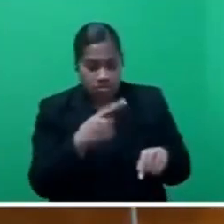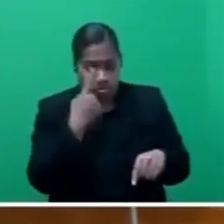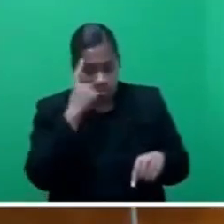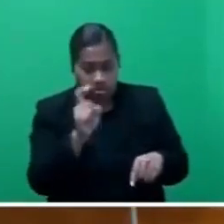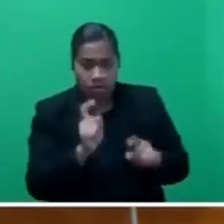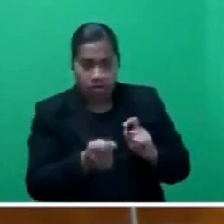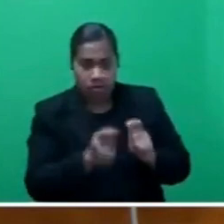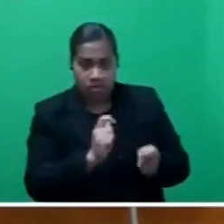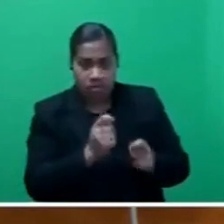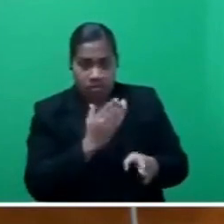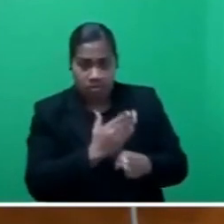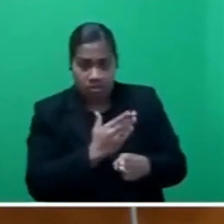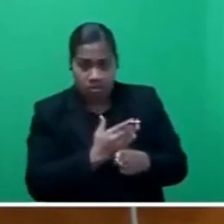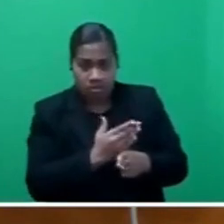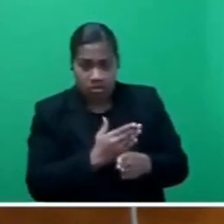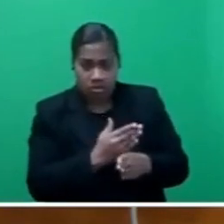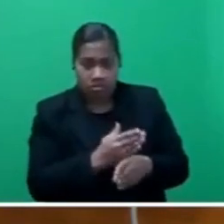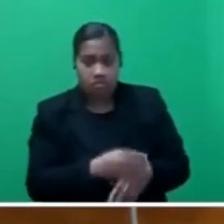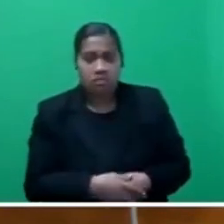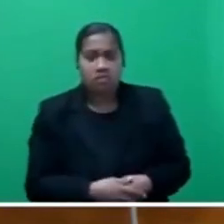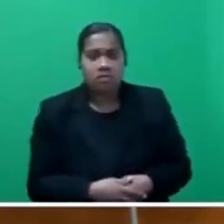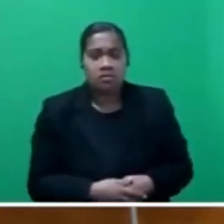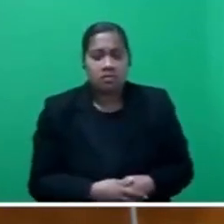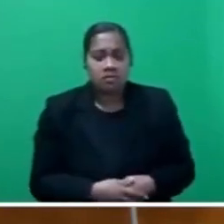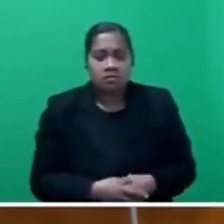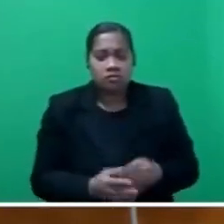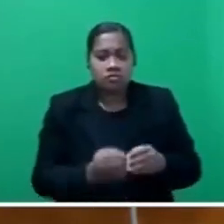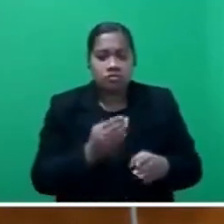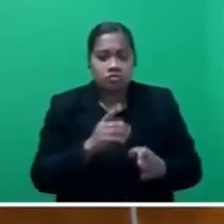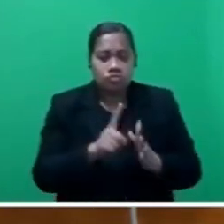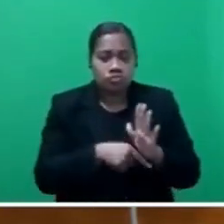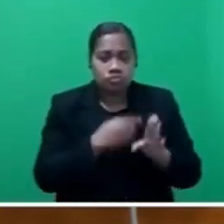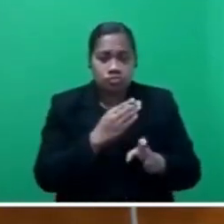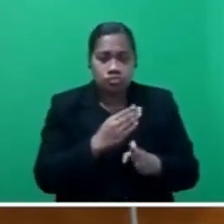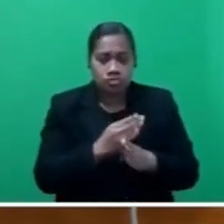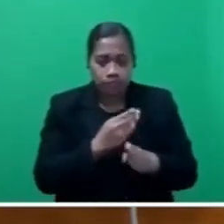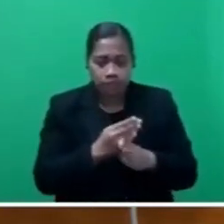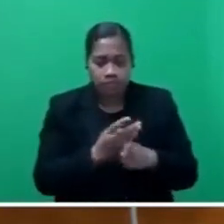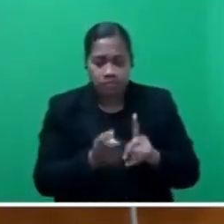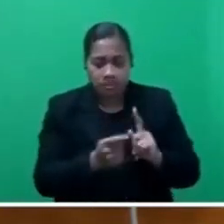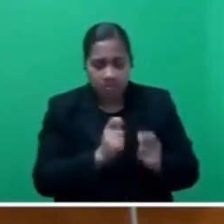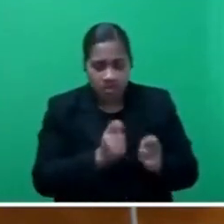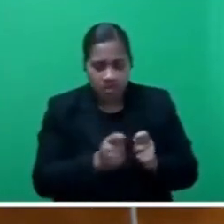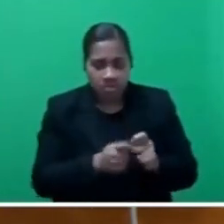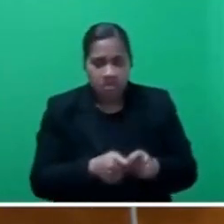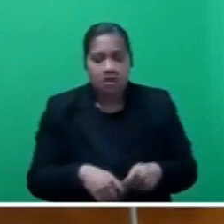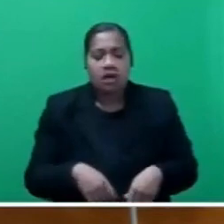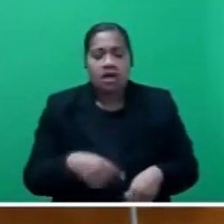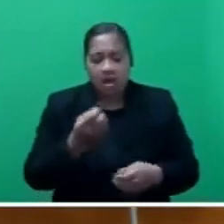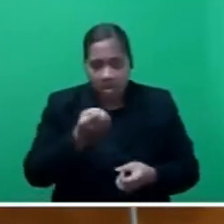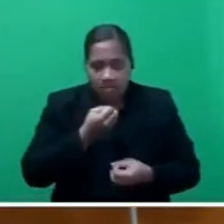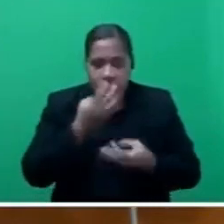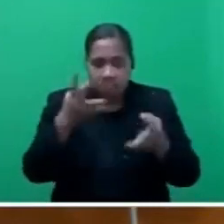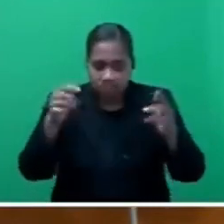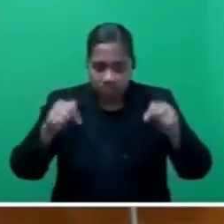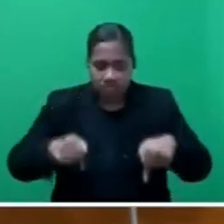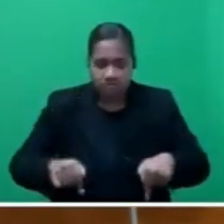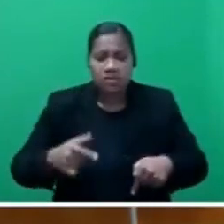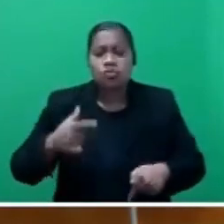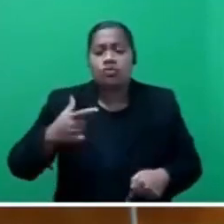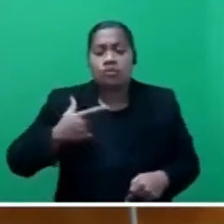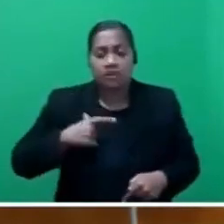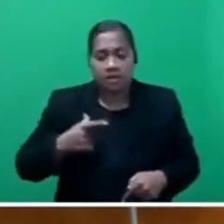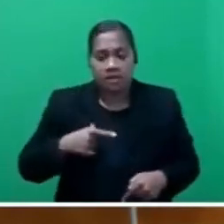Which is a requirement set by the Ministry of Education. I had raised this question in this August House, Mr Speaker, Sir, as to why